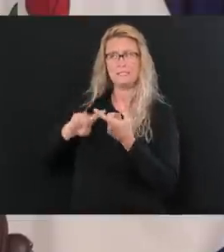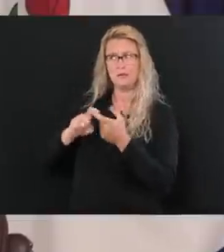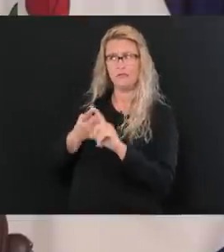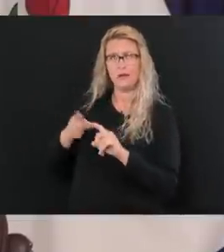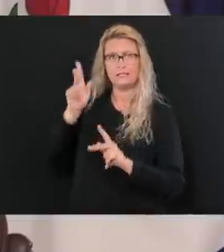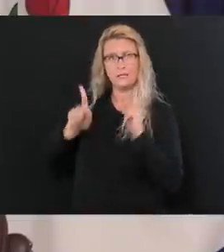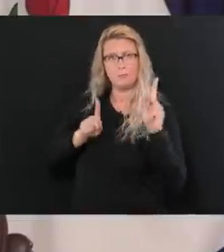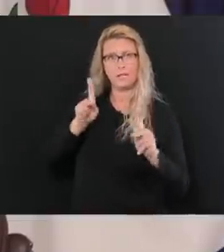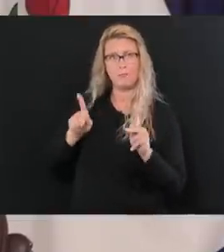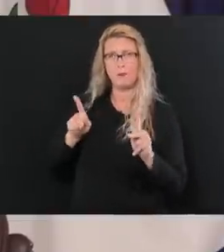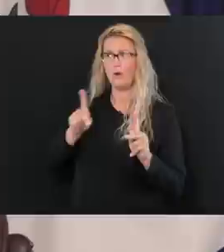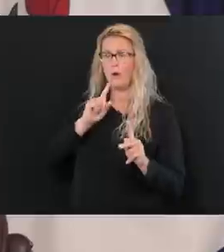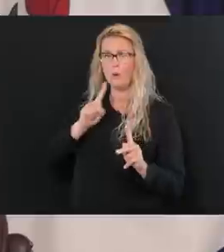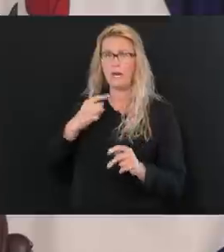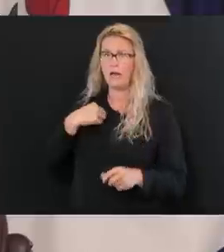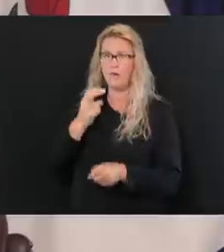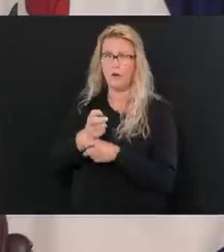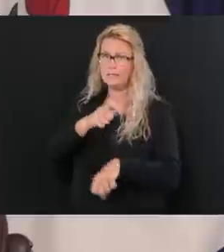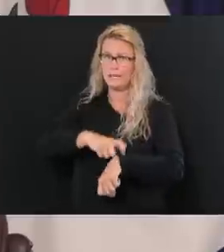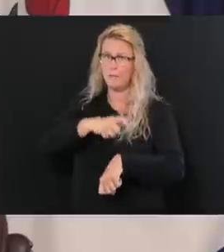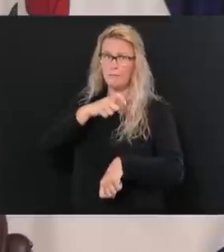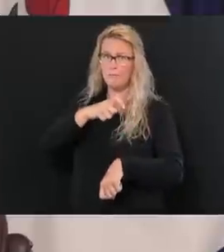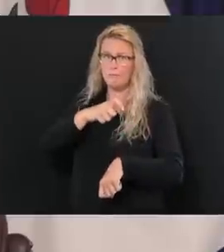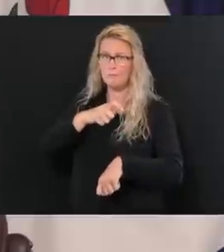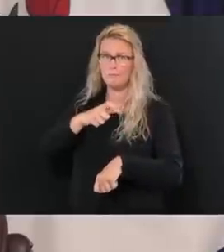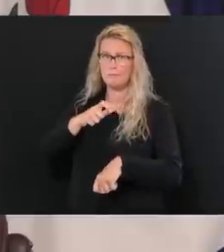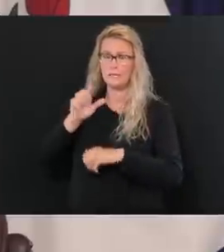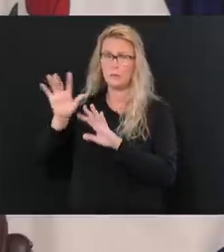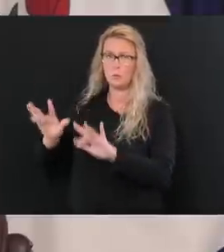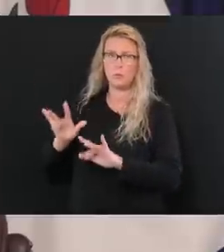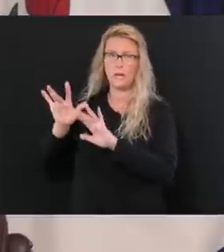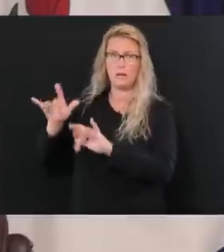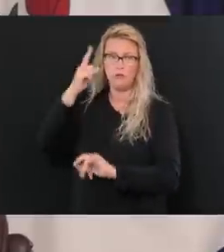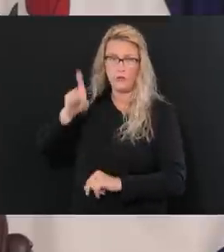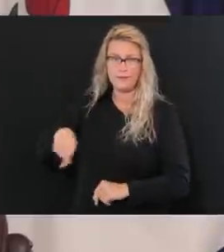please keep them in your thoughts and prayers. You know, it's just, uh,